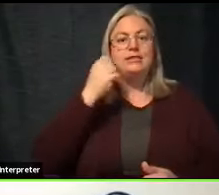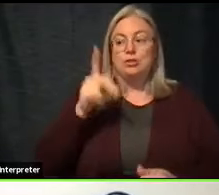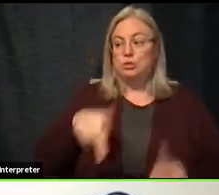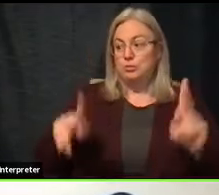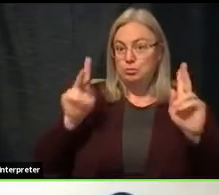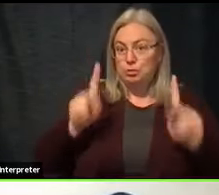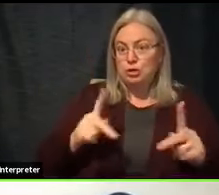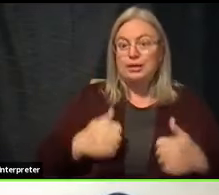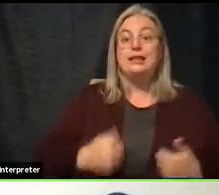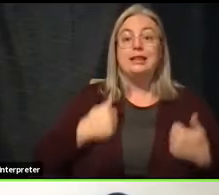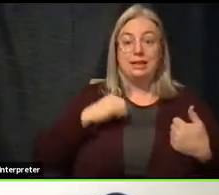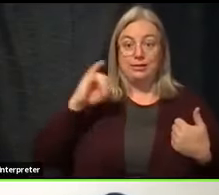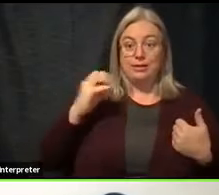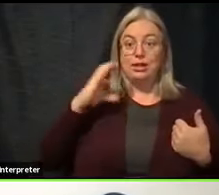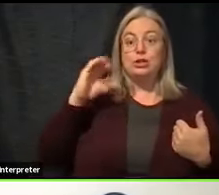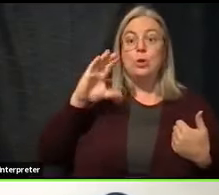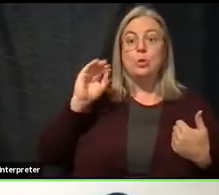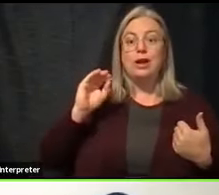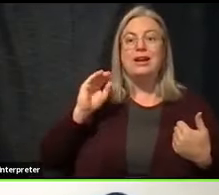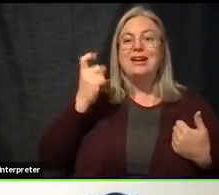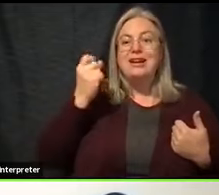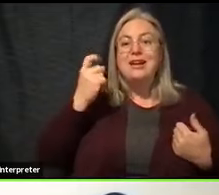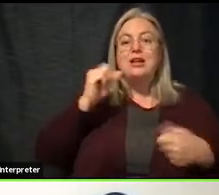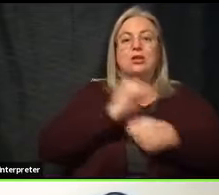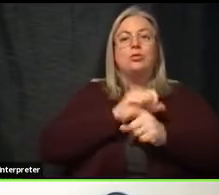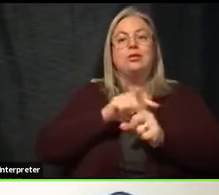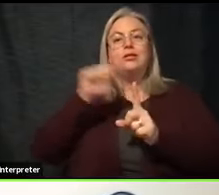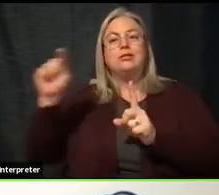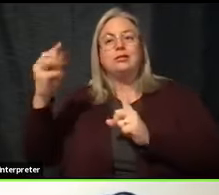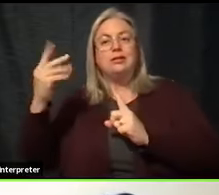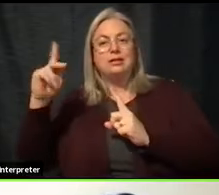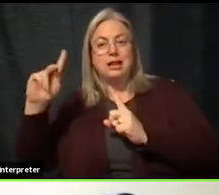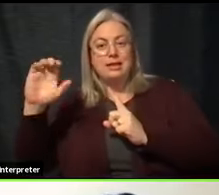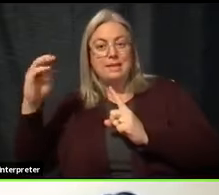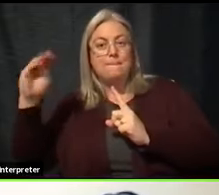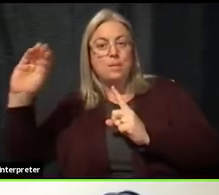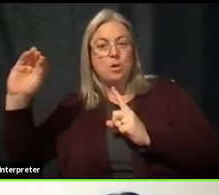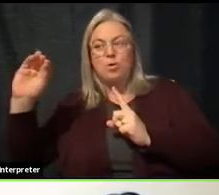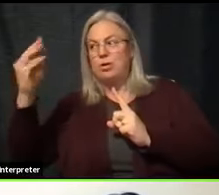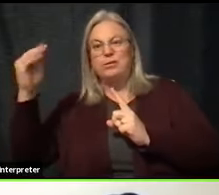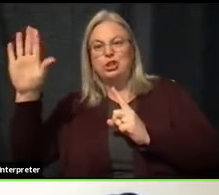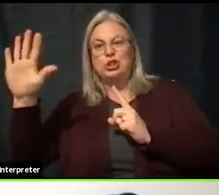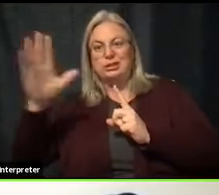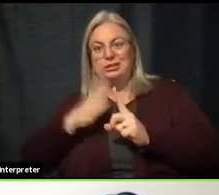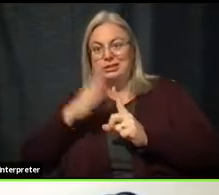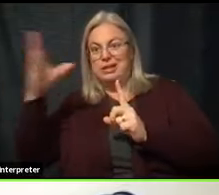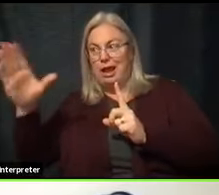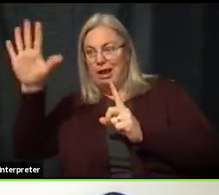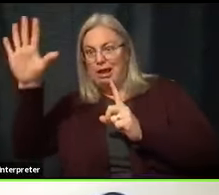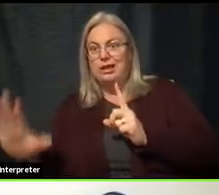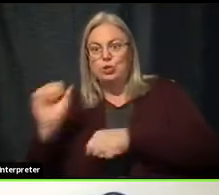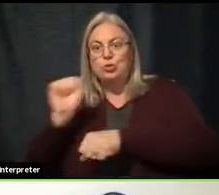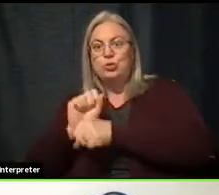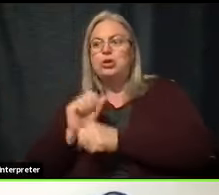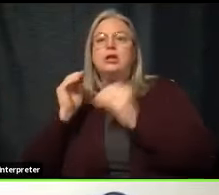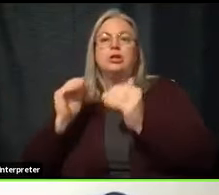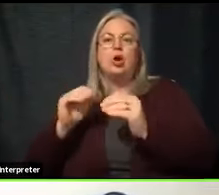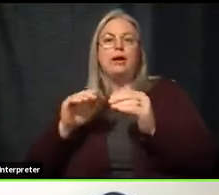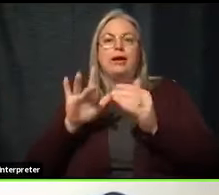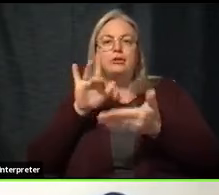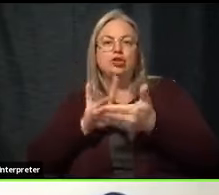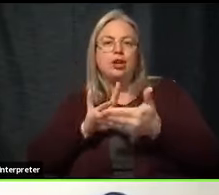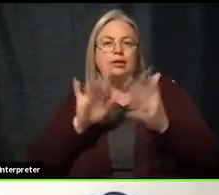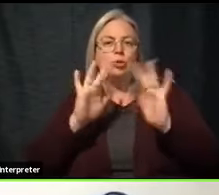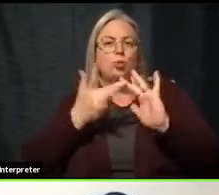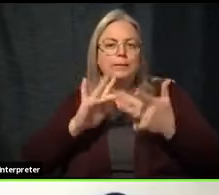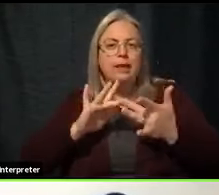who lives in Johnson County, but works over in KCMO or somewhere over in Missouri, I would definitely, um, recommend that you go ahead and, and get on our website, look